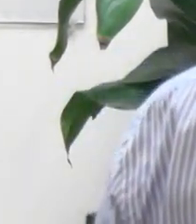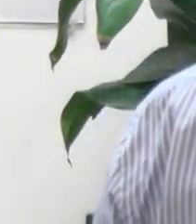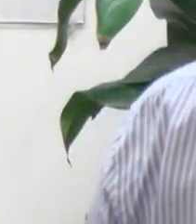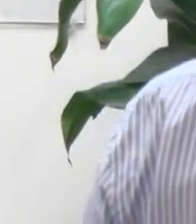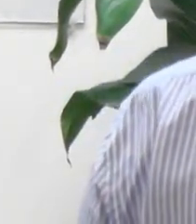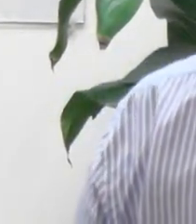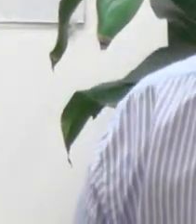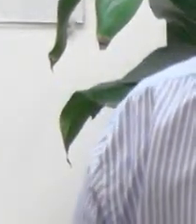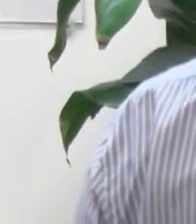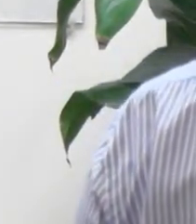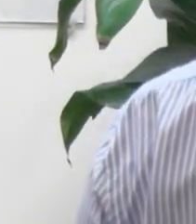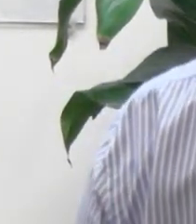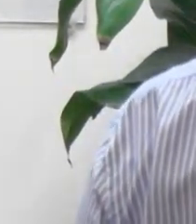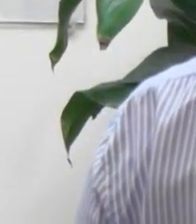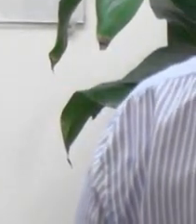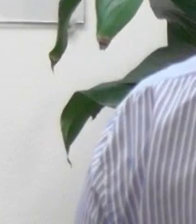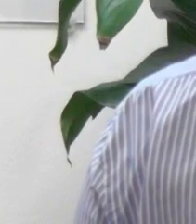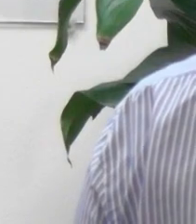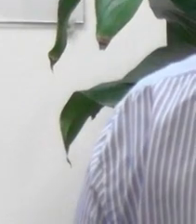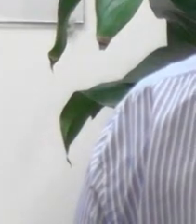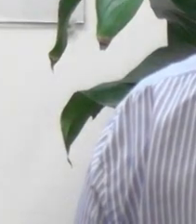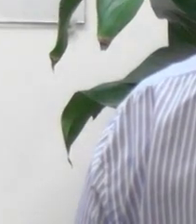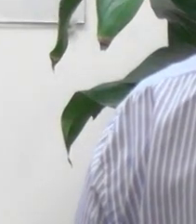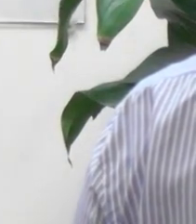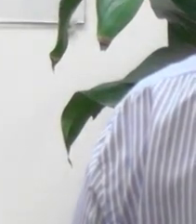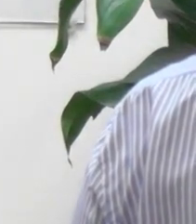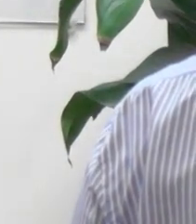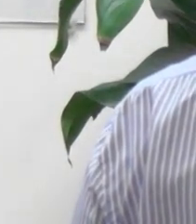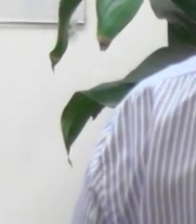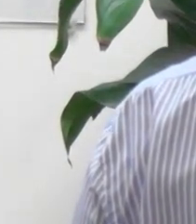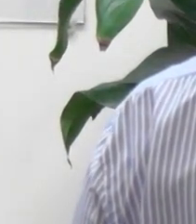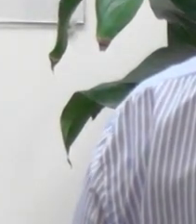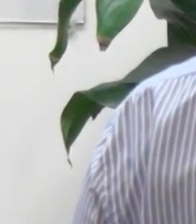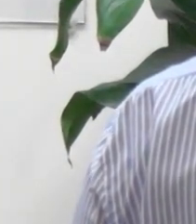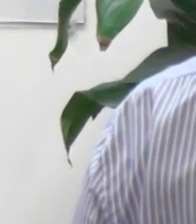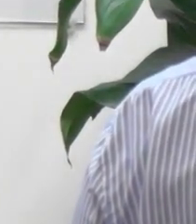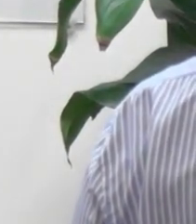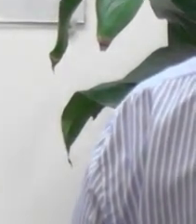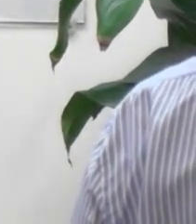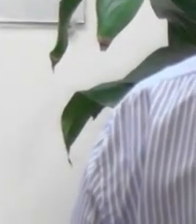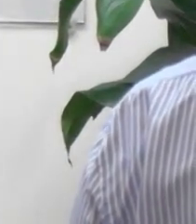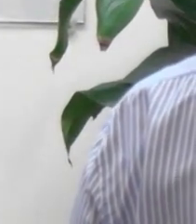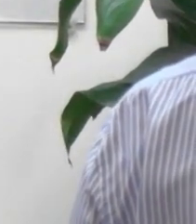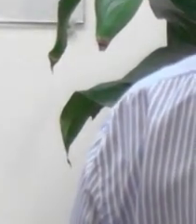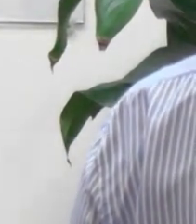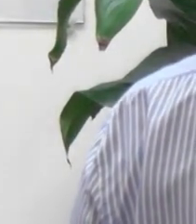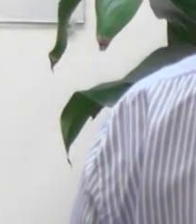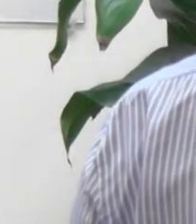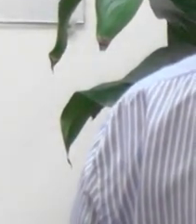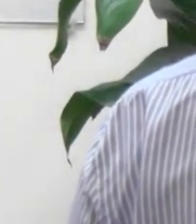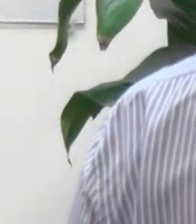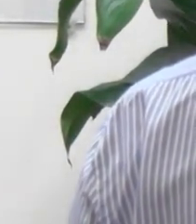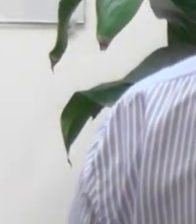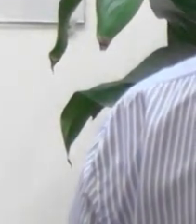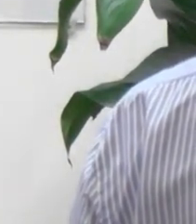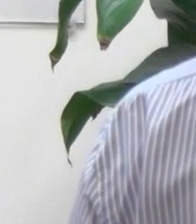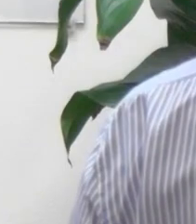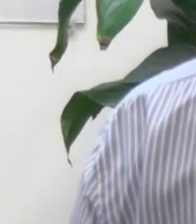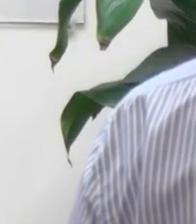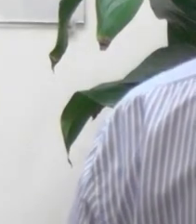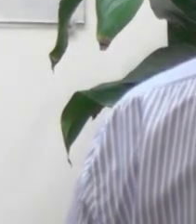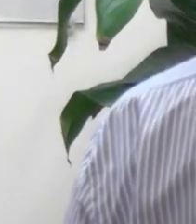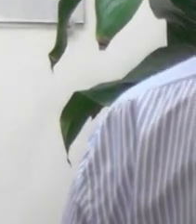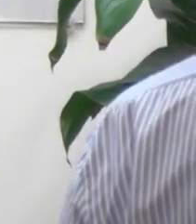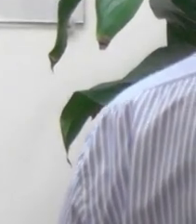only high priest only high priest had the right to enter but now we have direct access